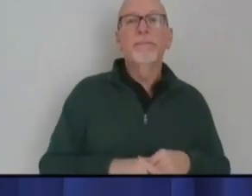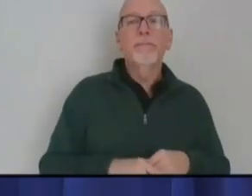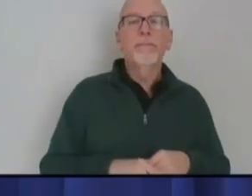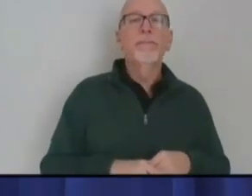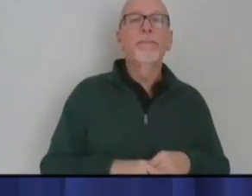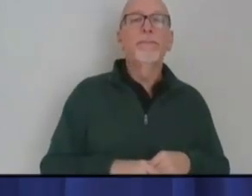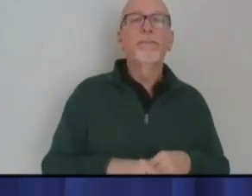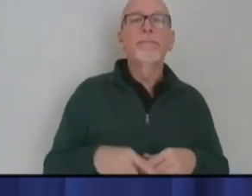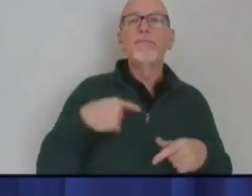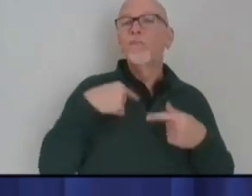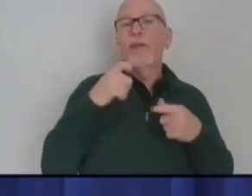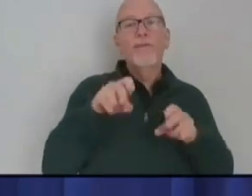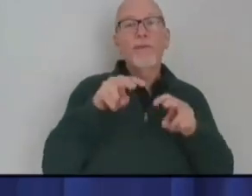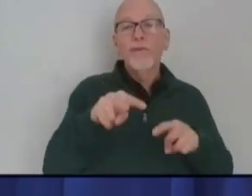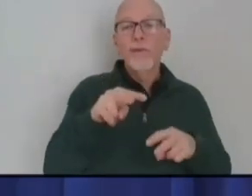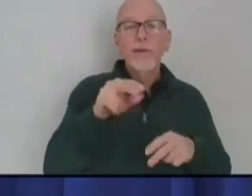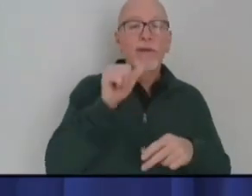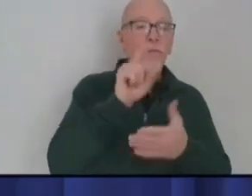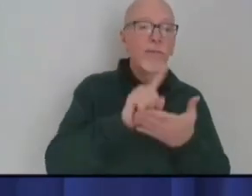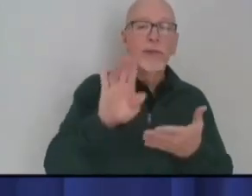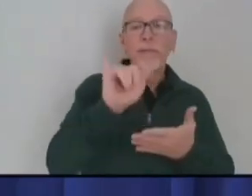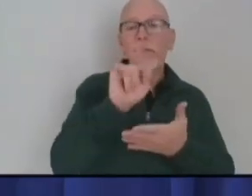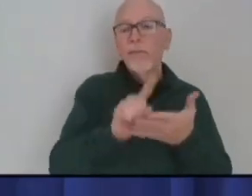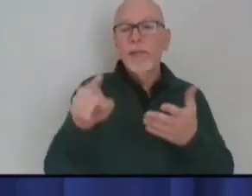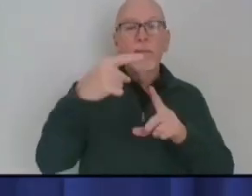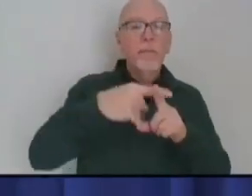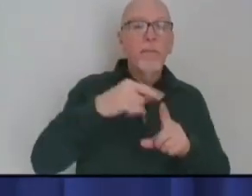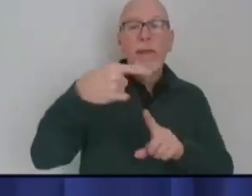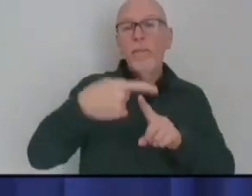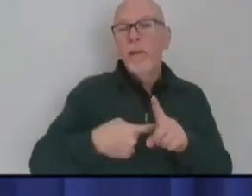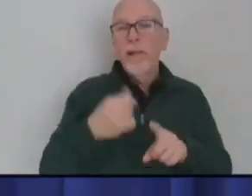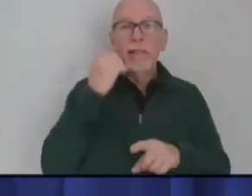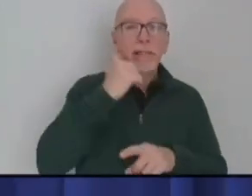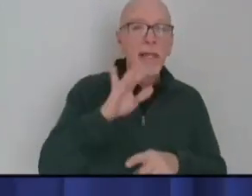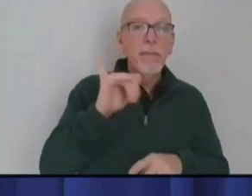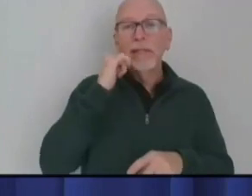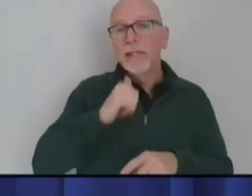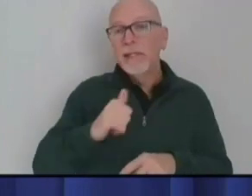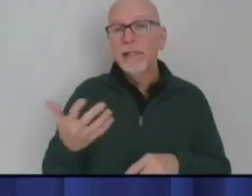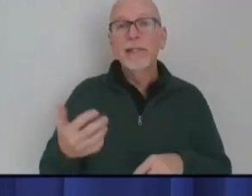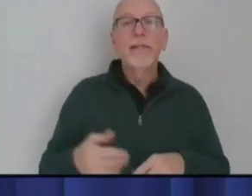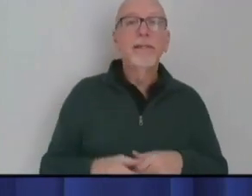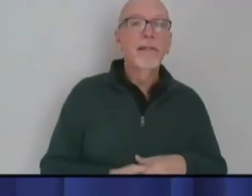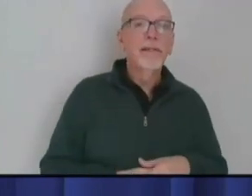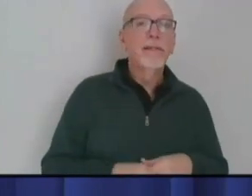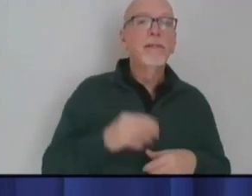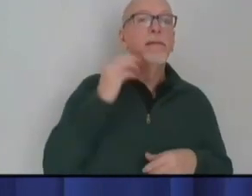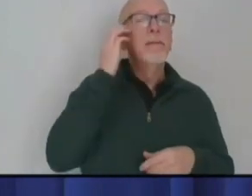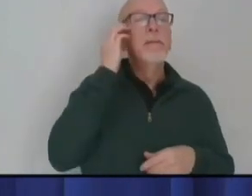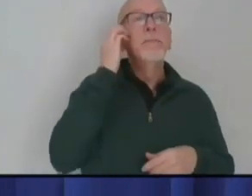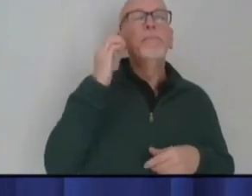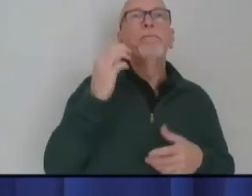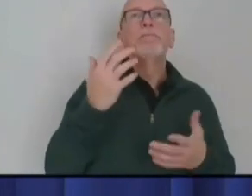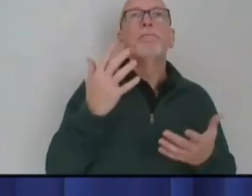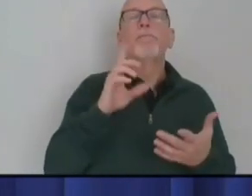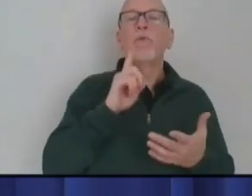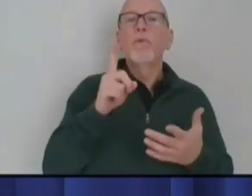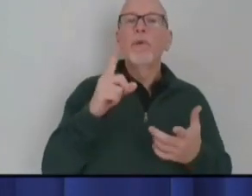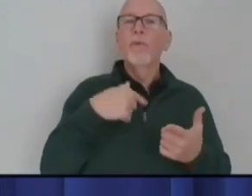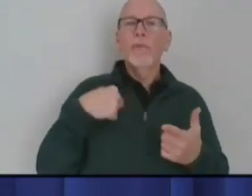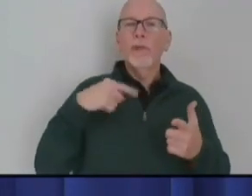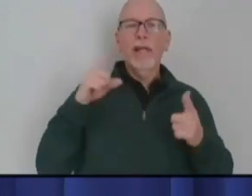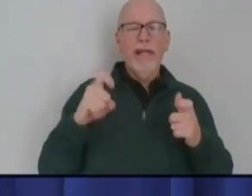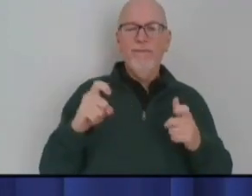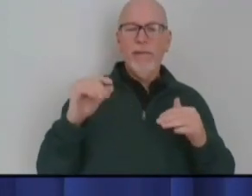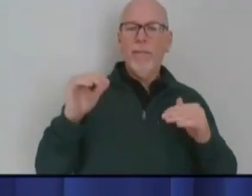week by week, day by day, week by week, month by month. We don't, it's a balance, and you don't